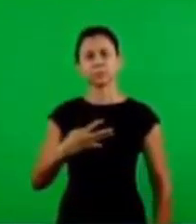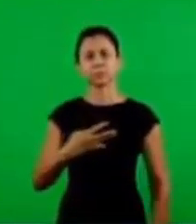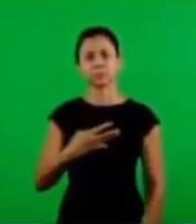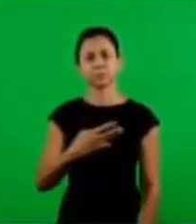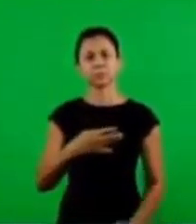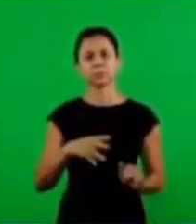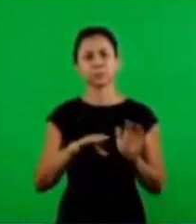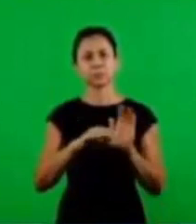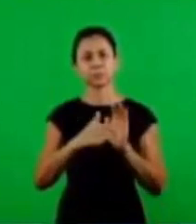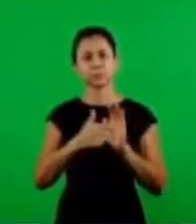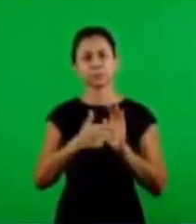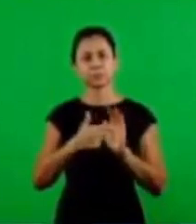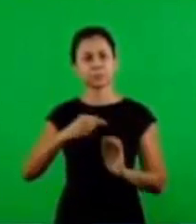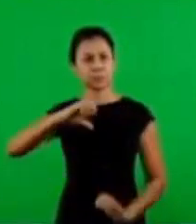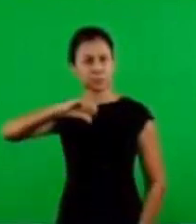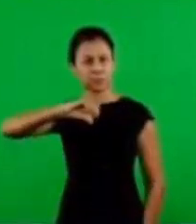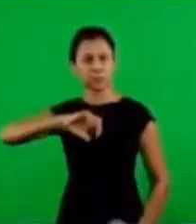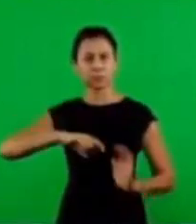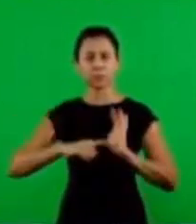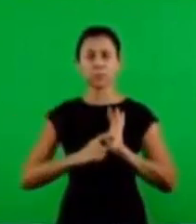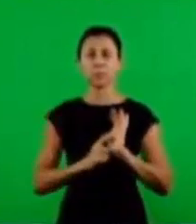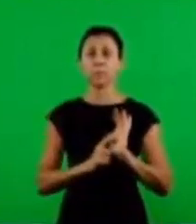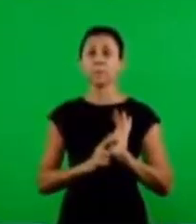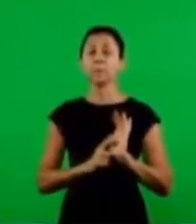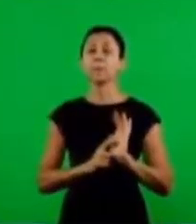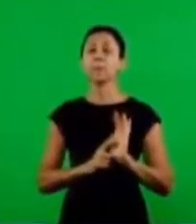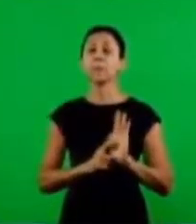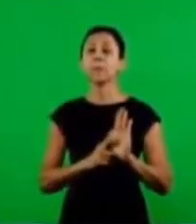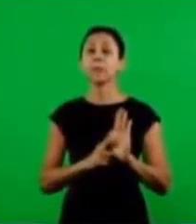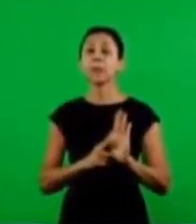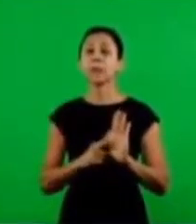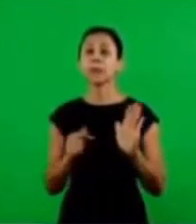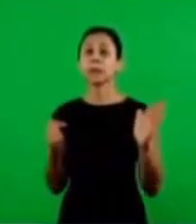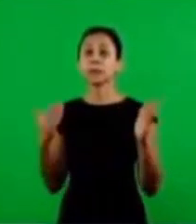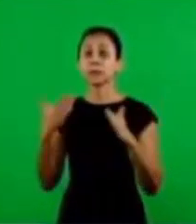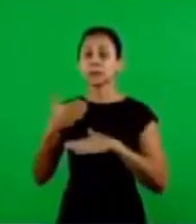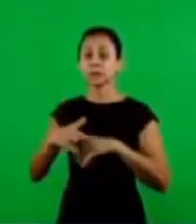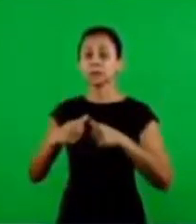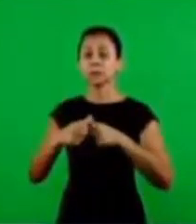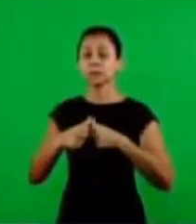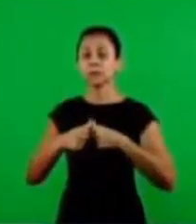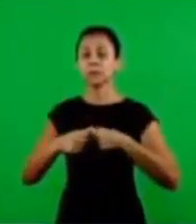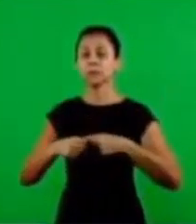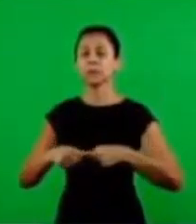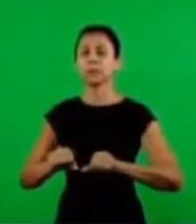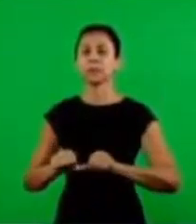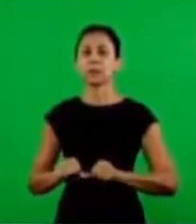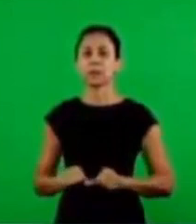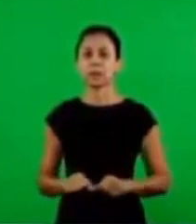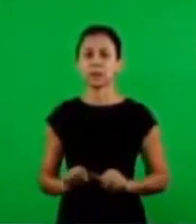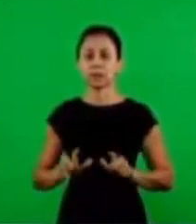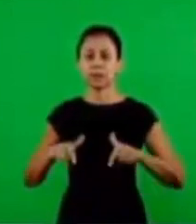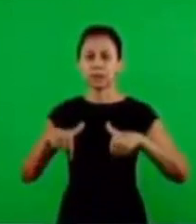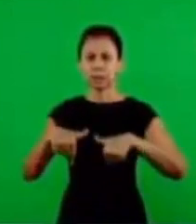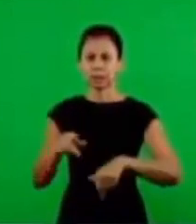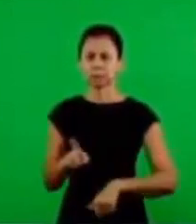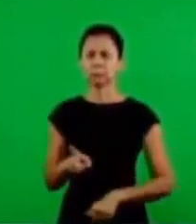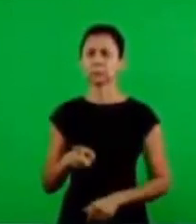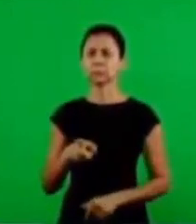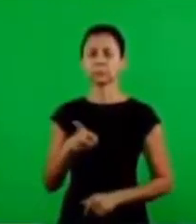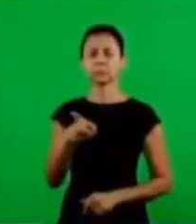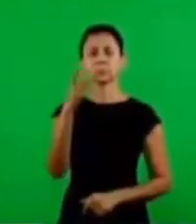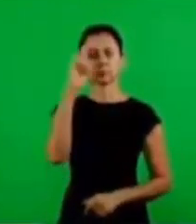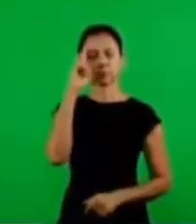verse 29, we see that action is saying, And he went in to stay with them. So now the